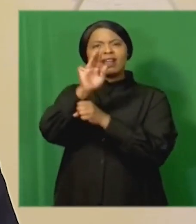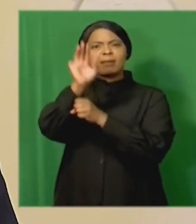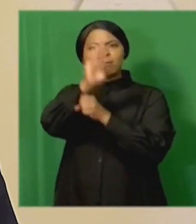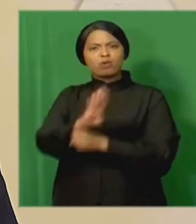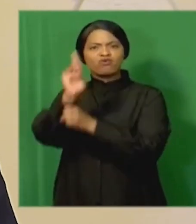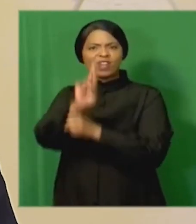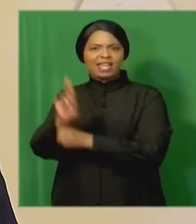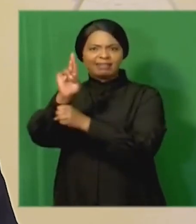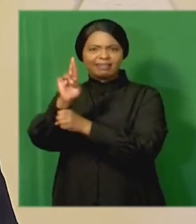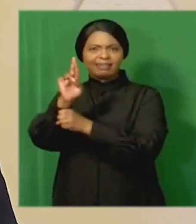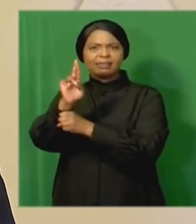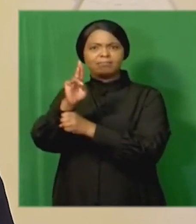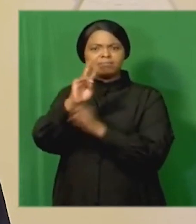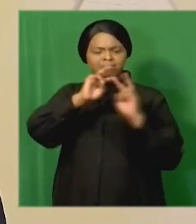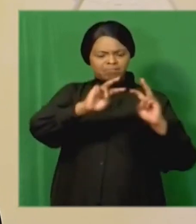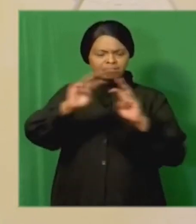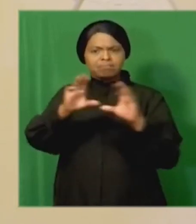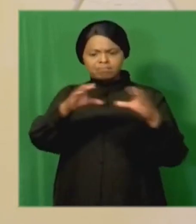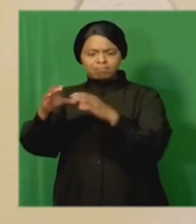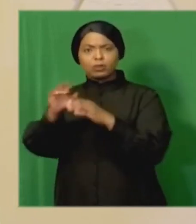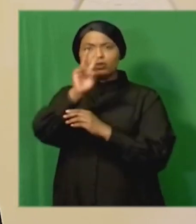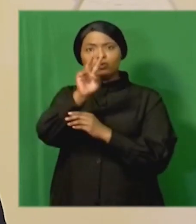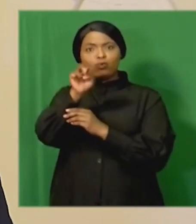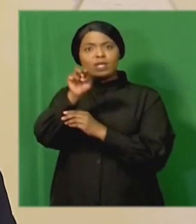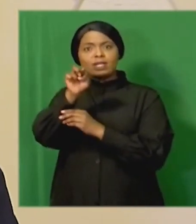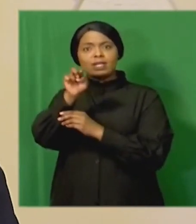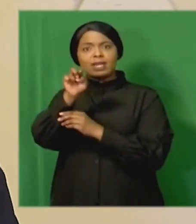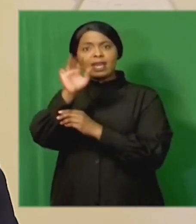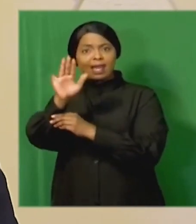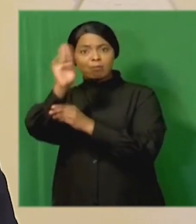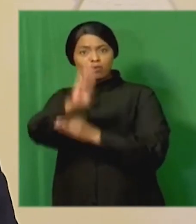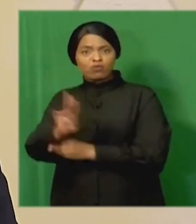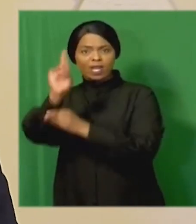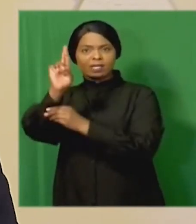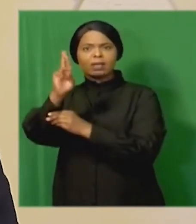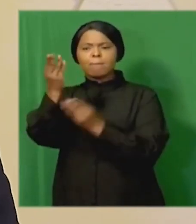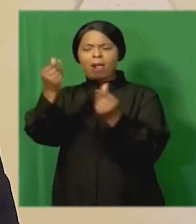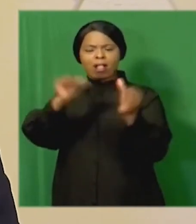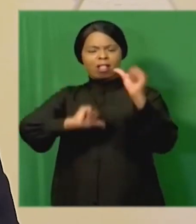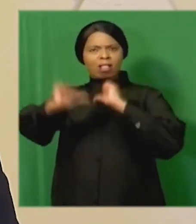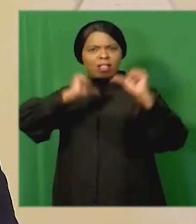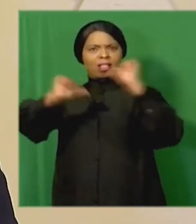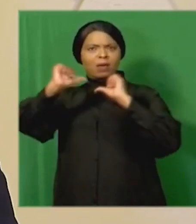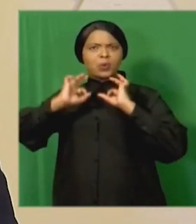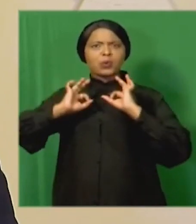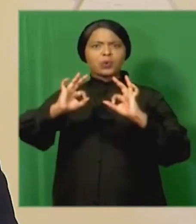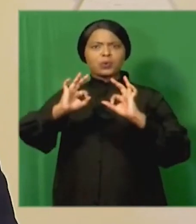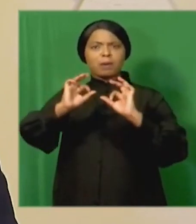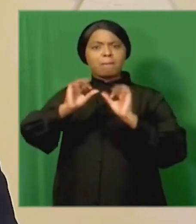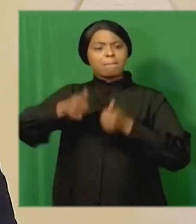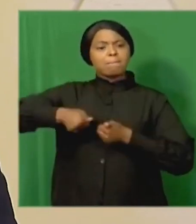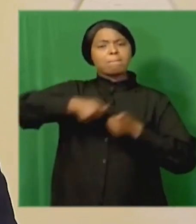billion rand a total of 2.9 billion rand has been recovered and returned to the